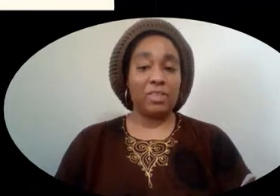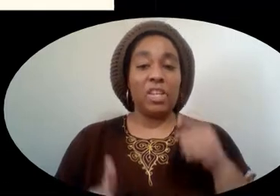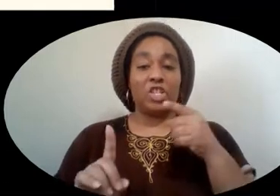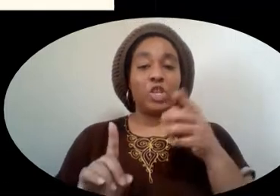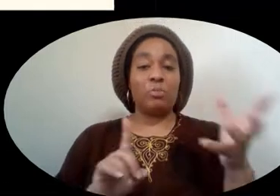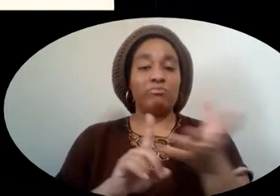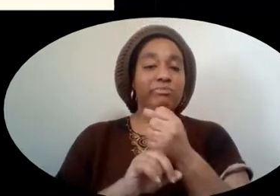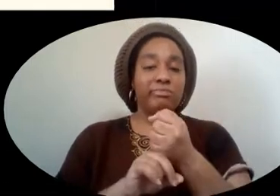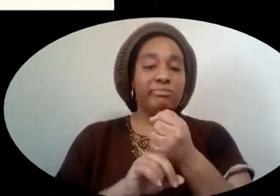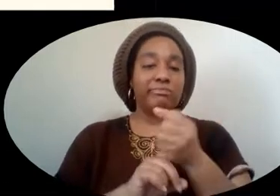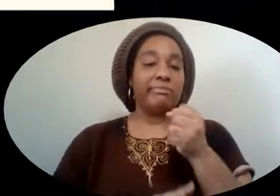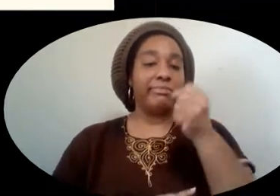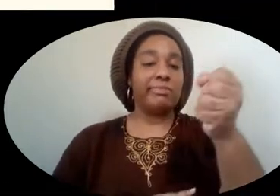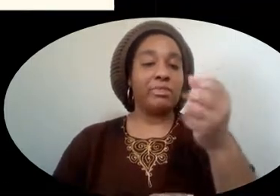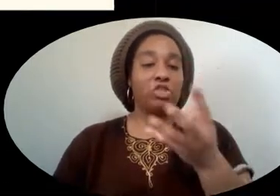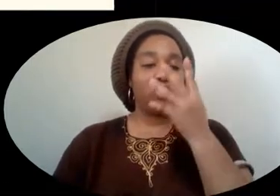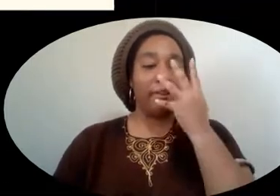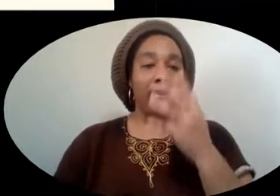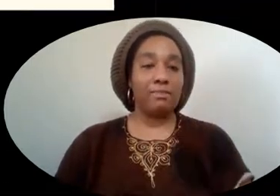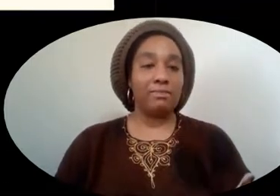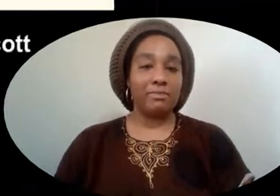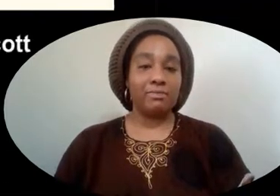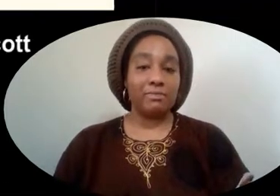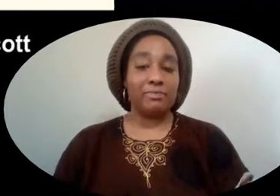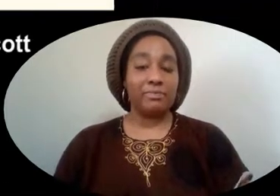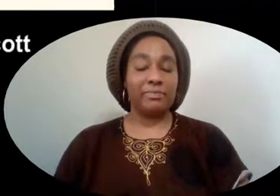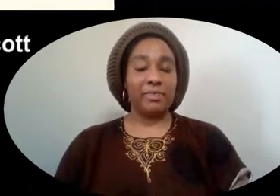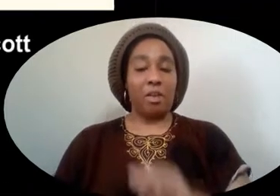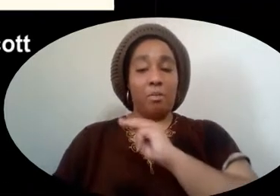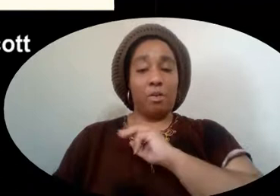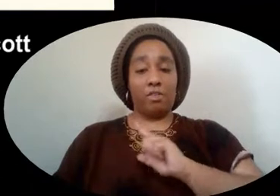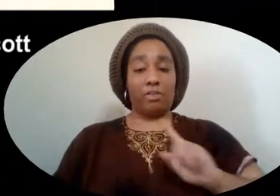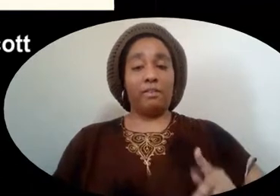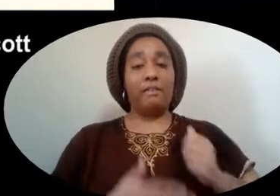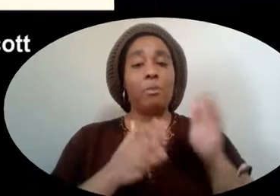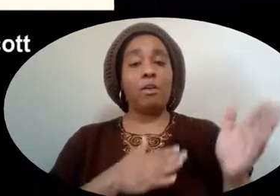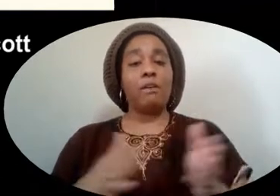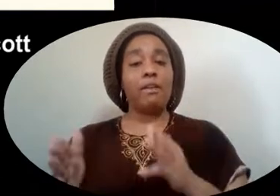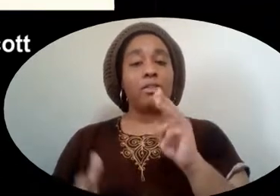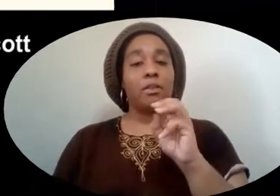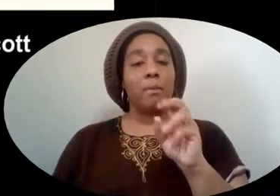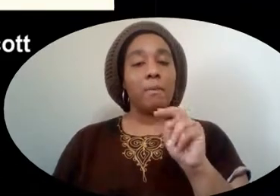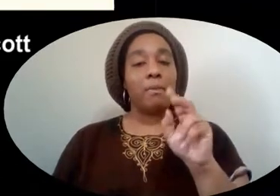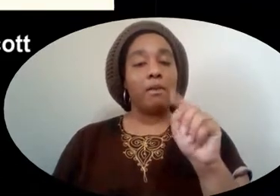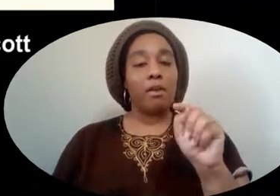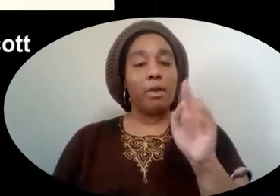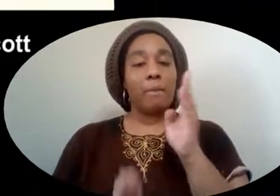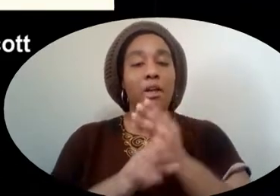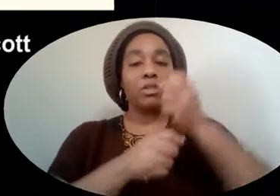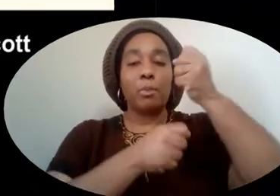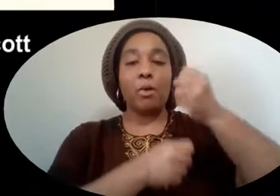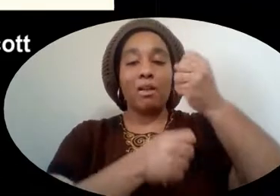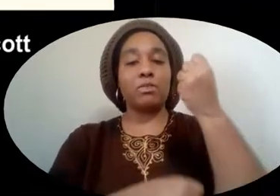was arrested and sent to jail. Dr. King helped organize the Montgomery bus boycott to